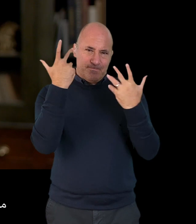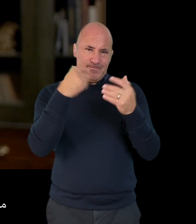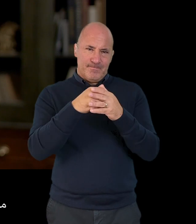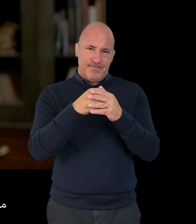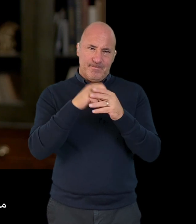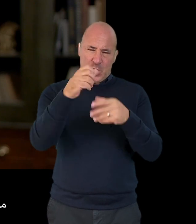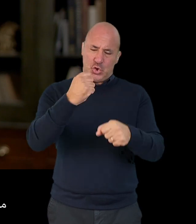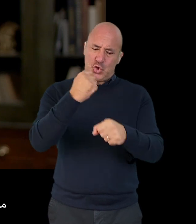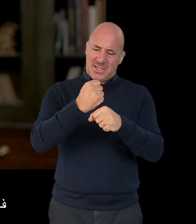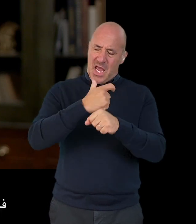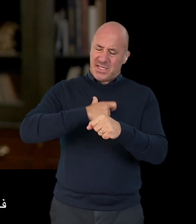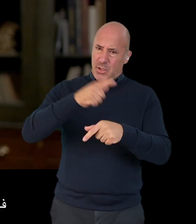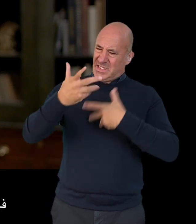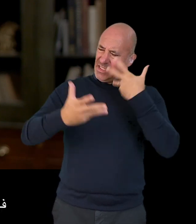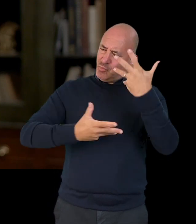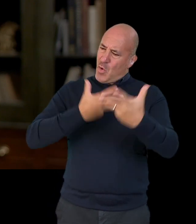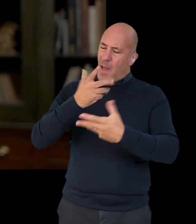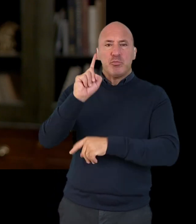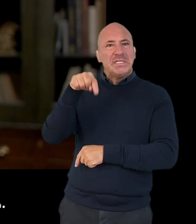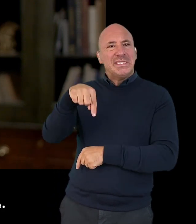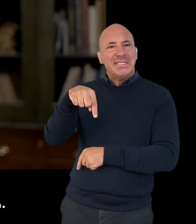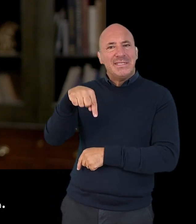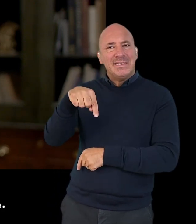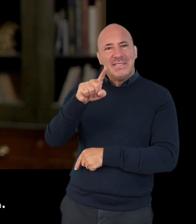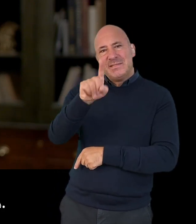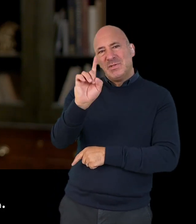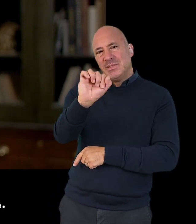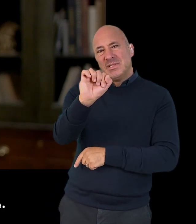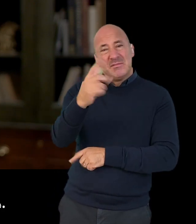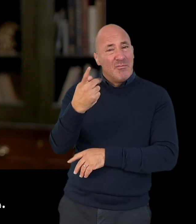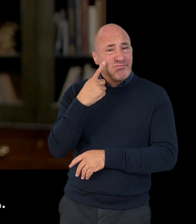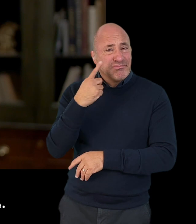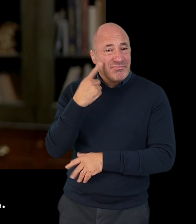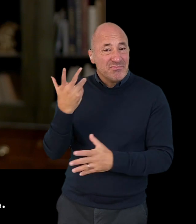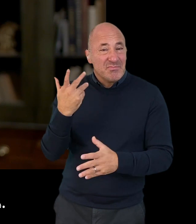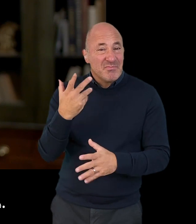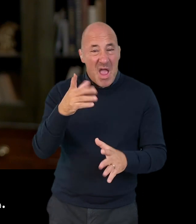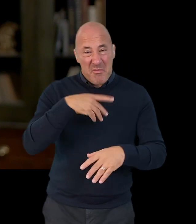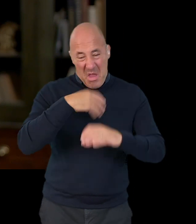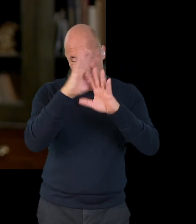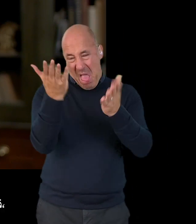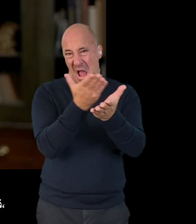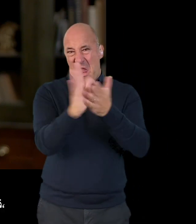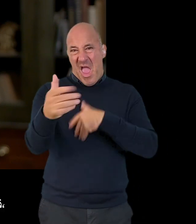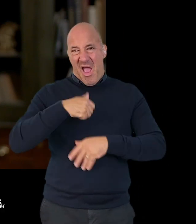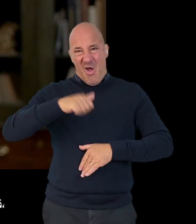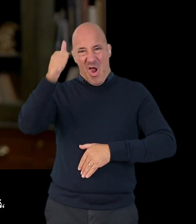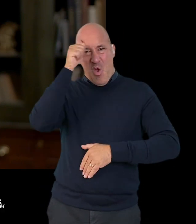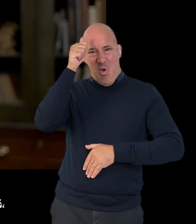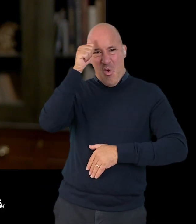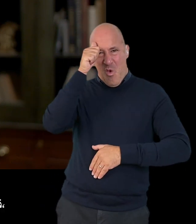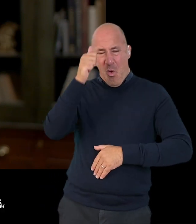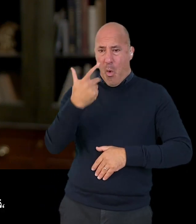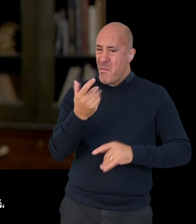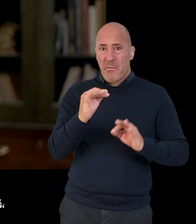to think about in your case is how you describe your gender identity. That may be very simple,